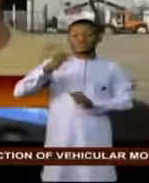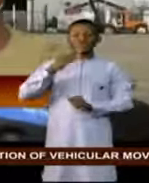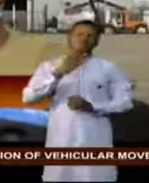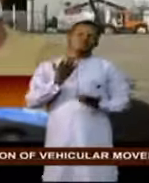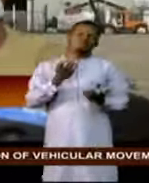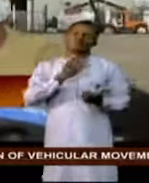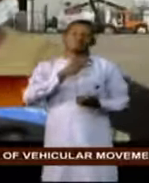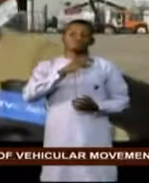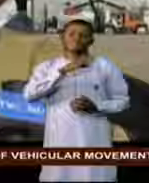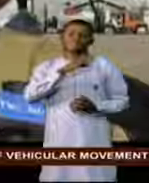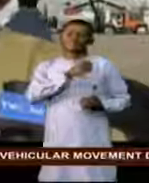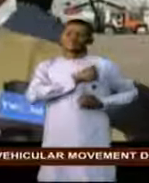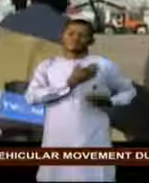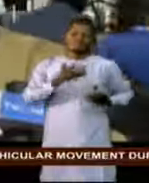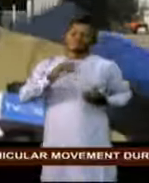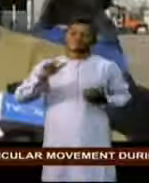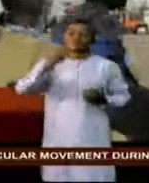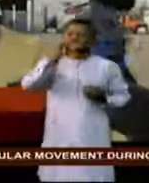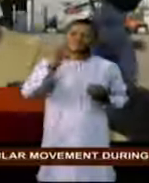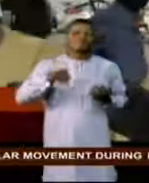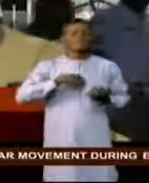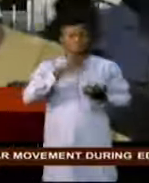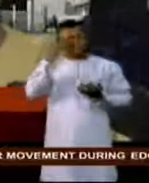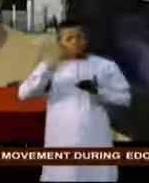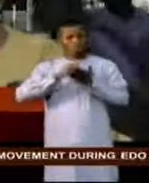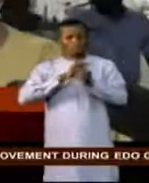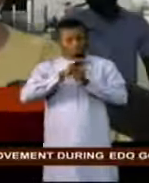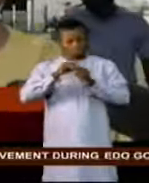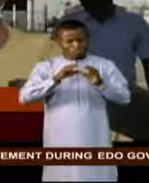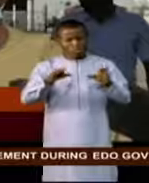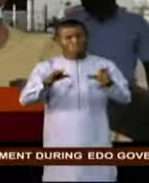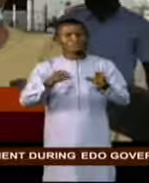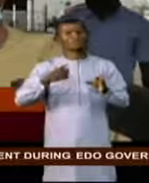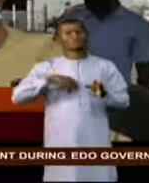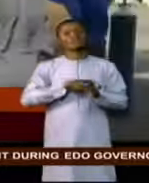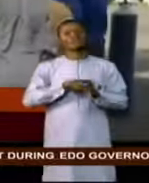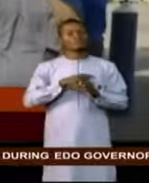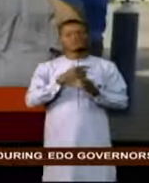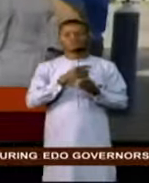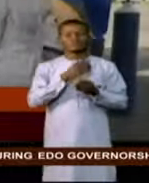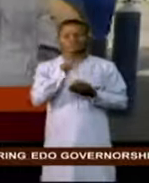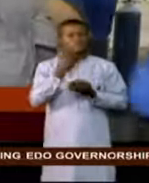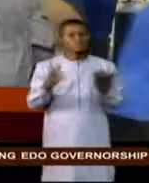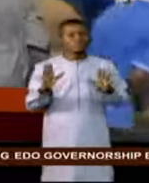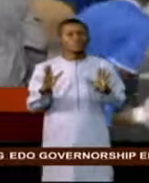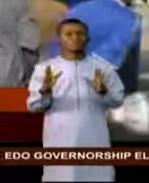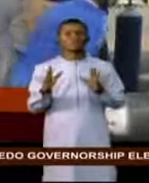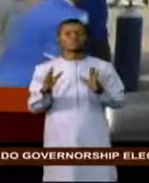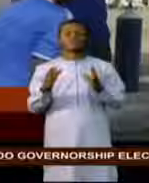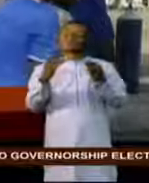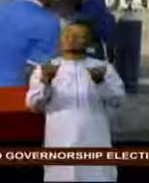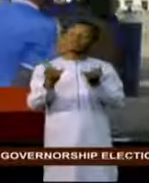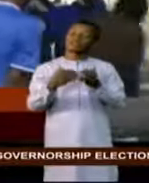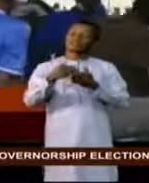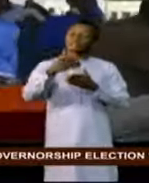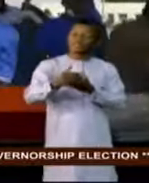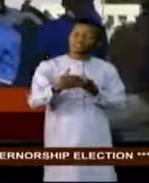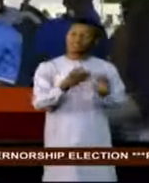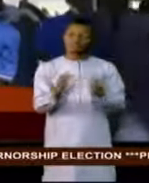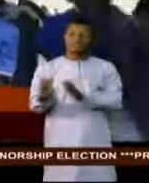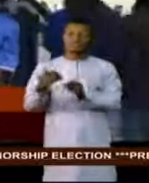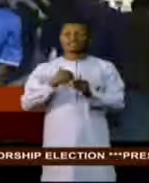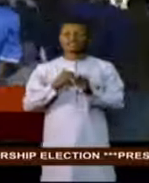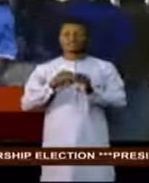have people out there that feel that this COVID-19 is a hoax. It's sincerely not a hoax. The NAF LOX plant has a capacity